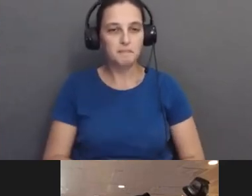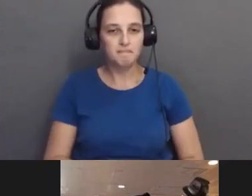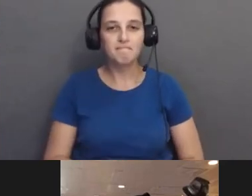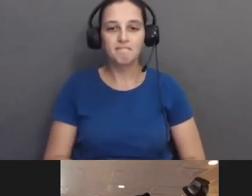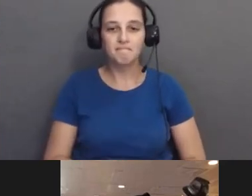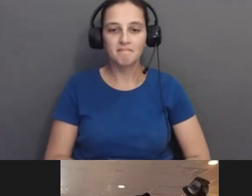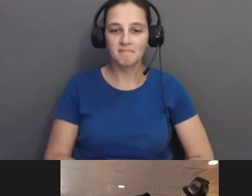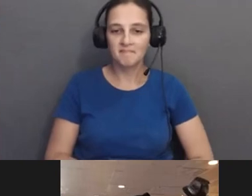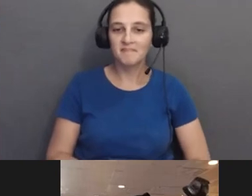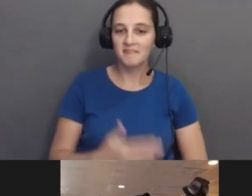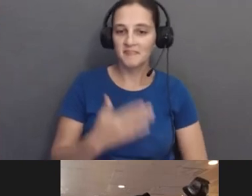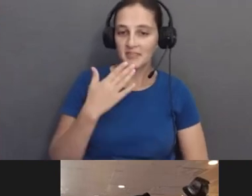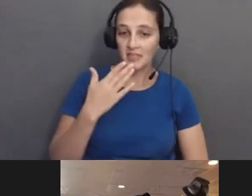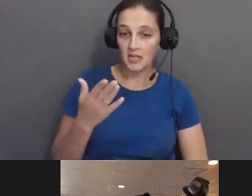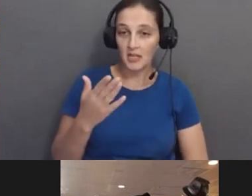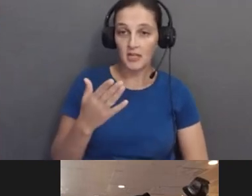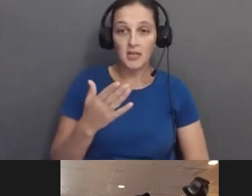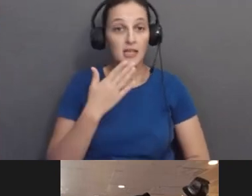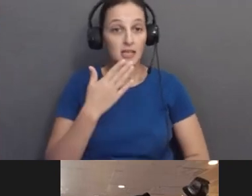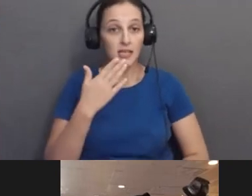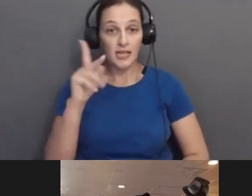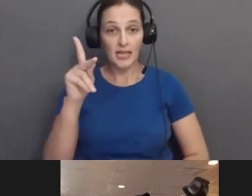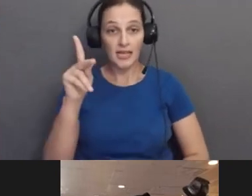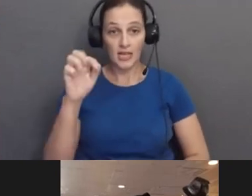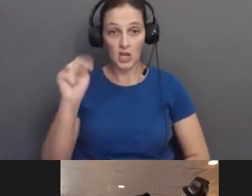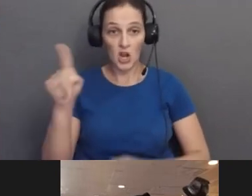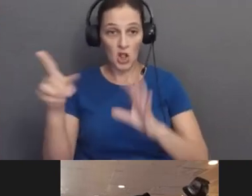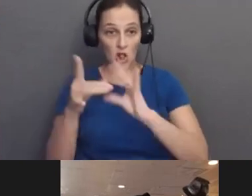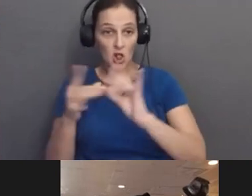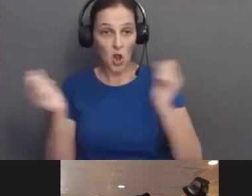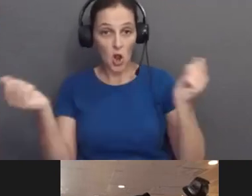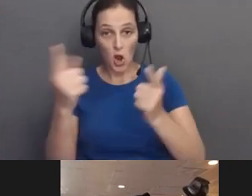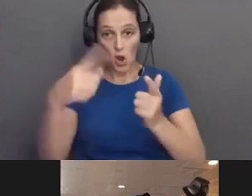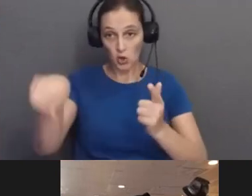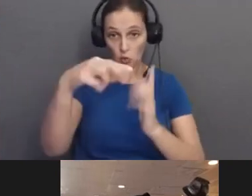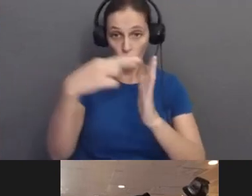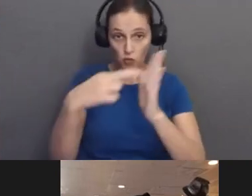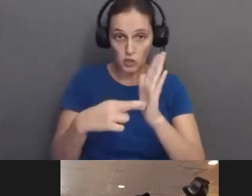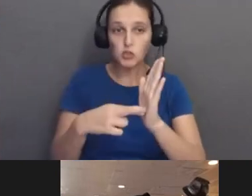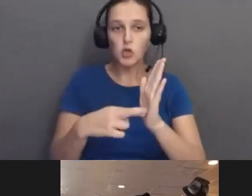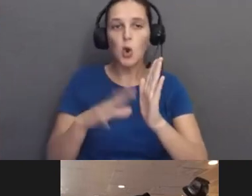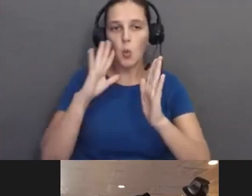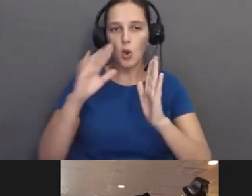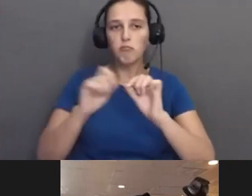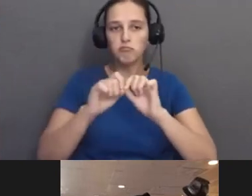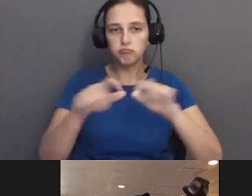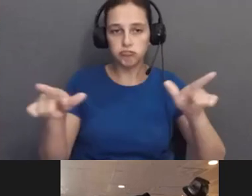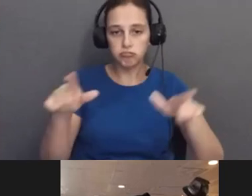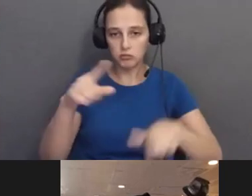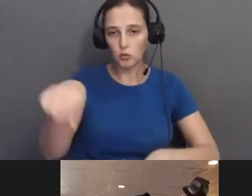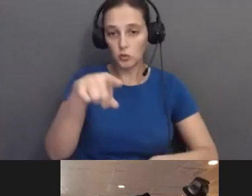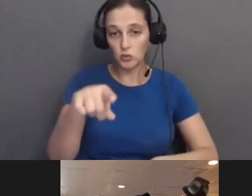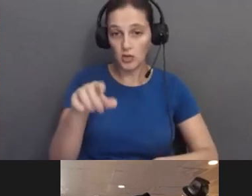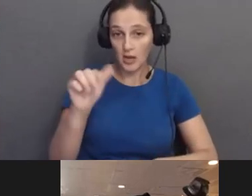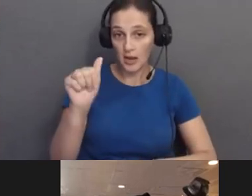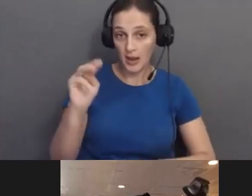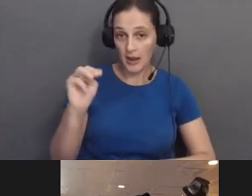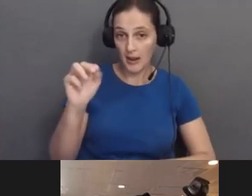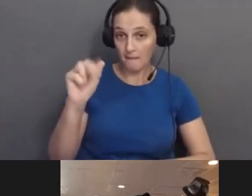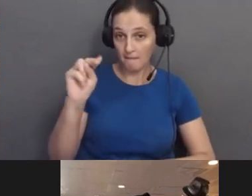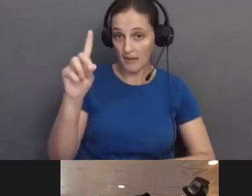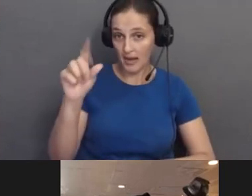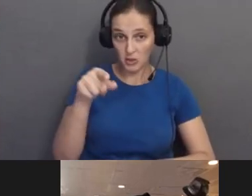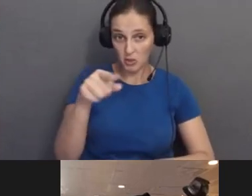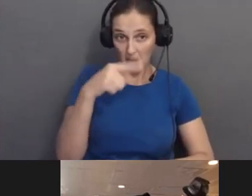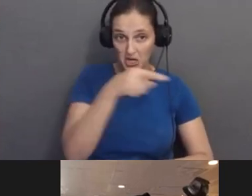Thank can make sure that everybody who registered tonight receives them. And then, Amanda, is it okay if she shares it out with other people?